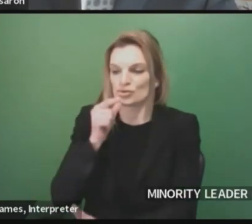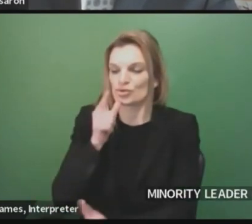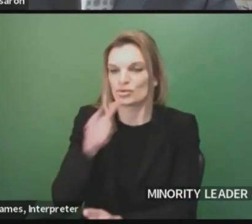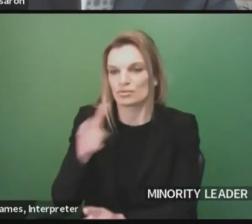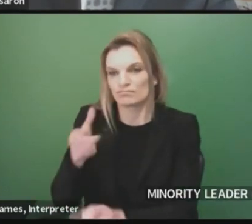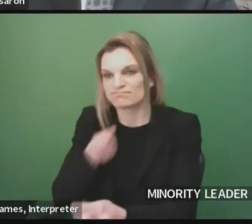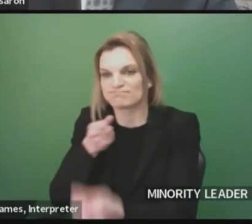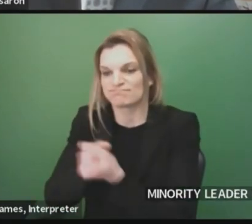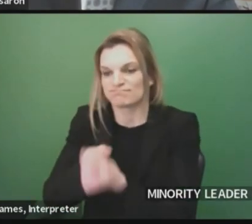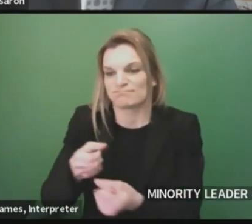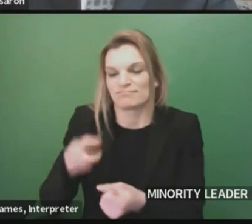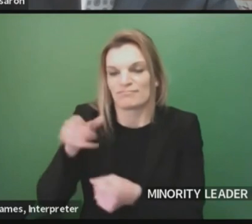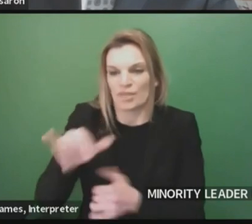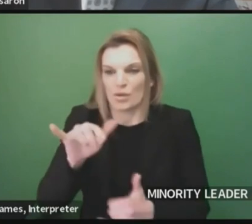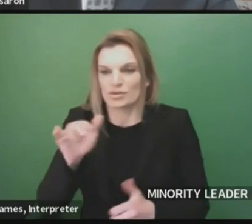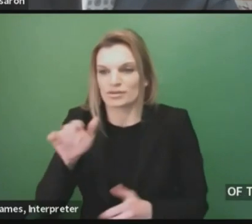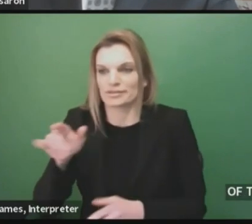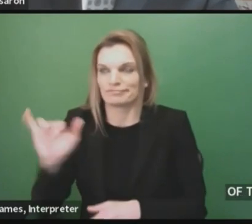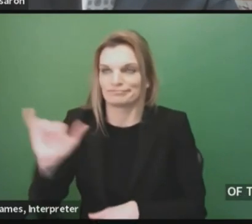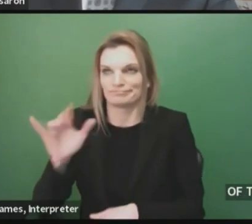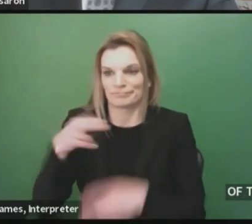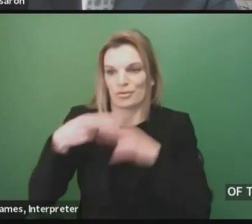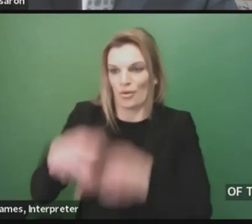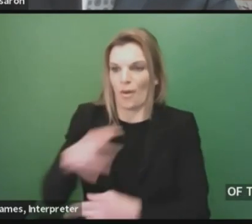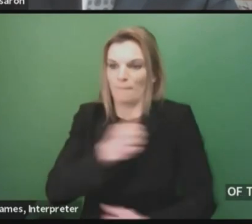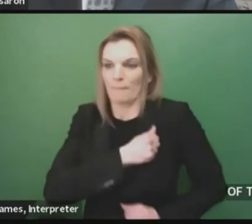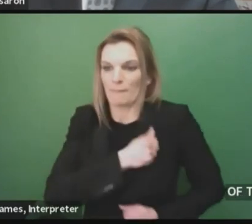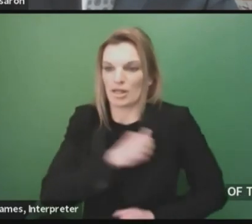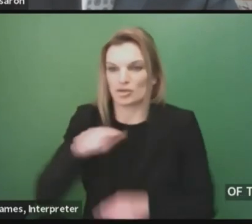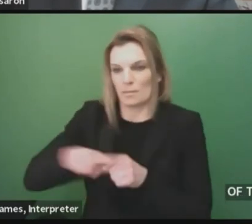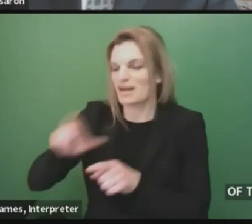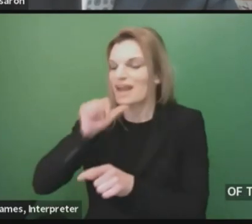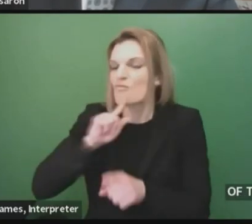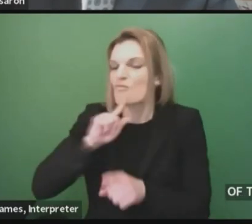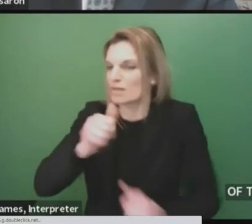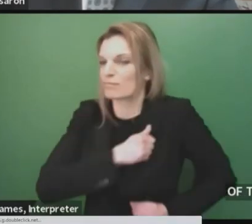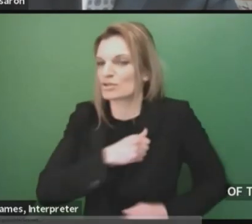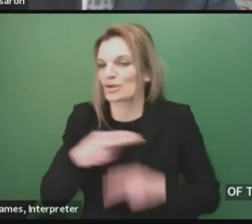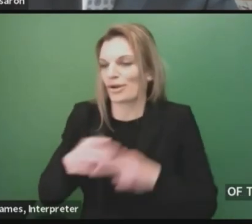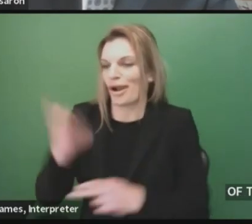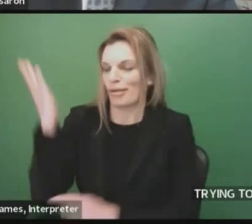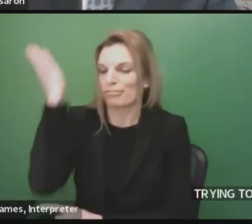how best to conduct themselves. I was wondering if you could react to that.